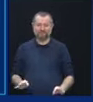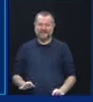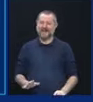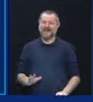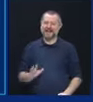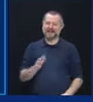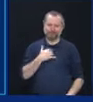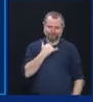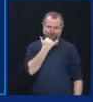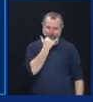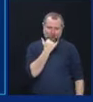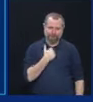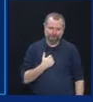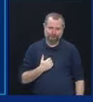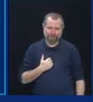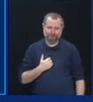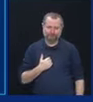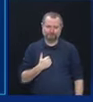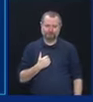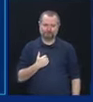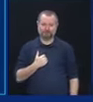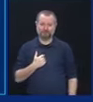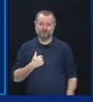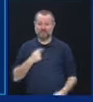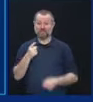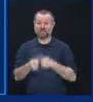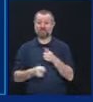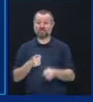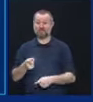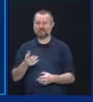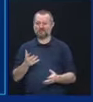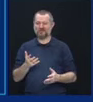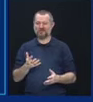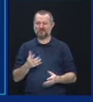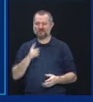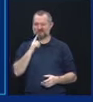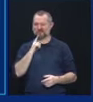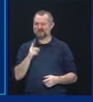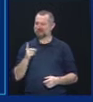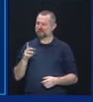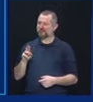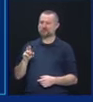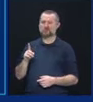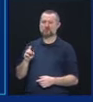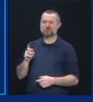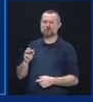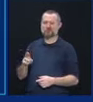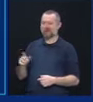complacent. The attacks were against Dr. Zucker and the health care team and the administration.